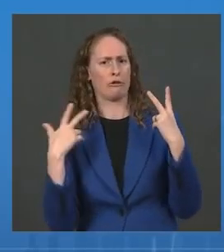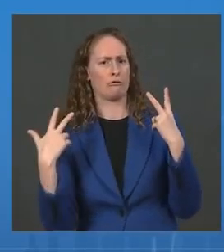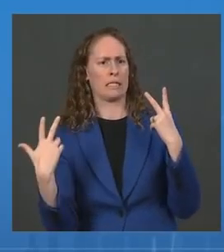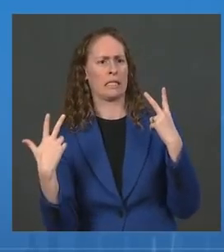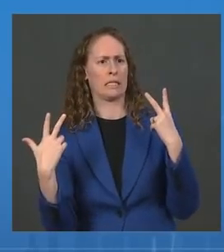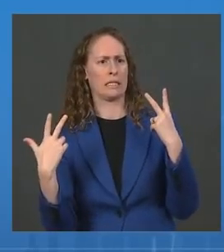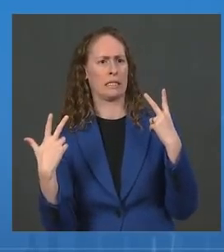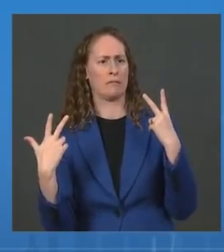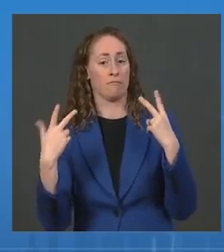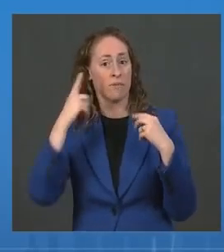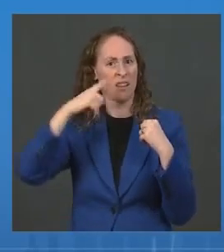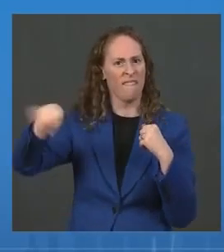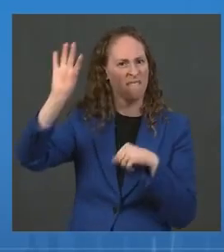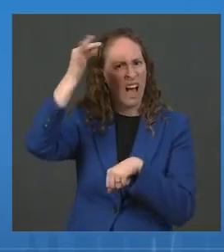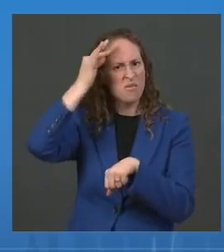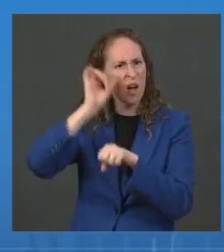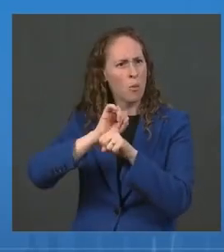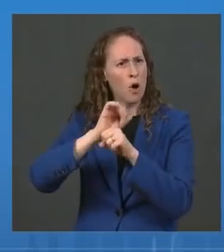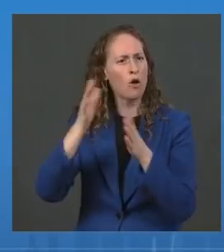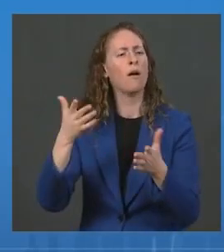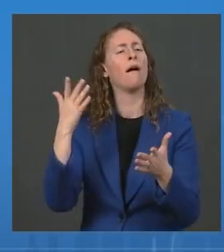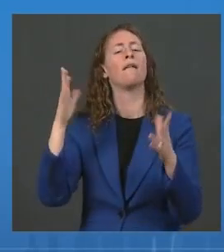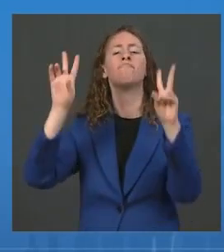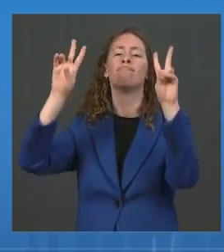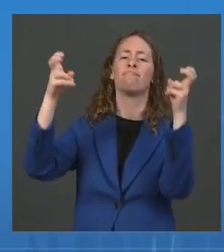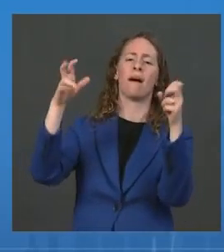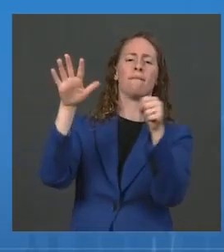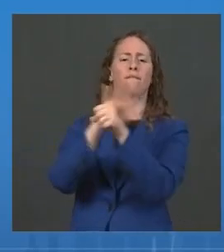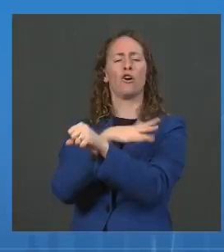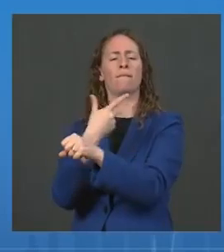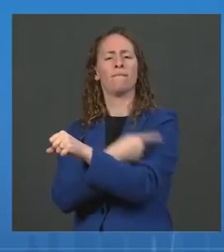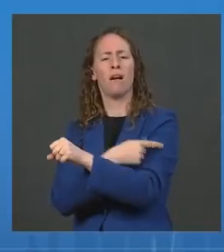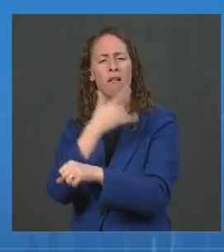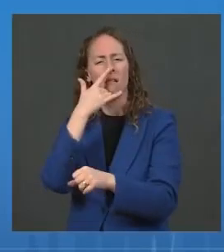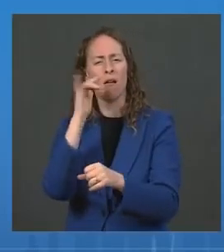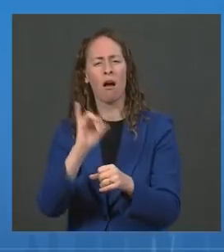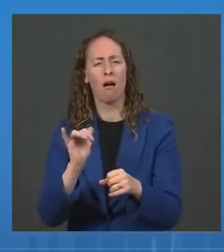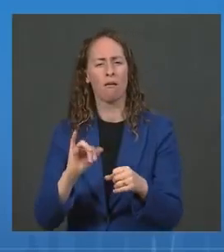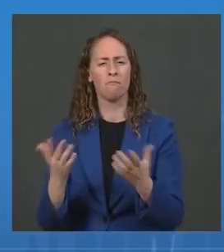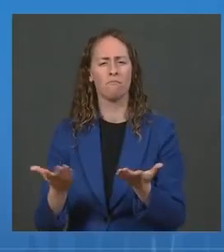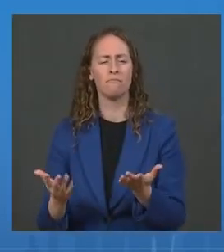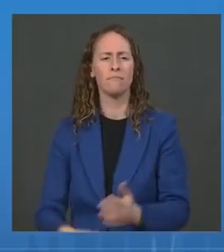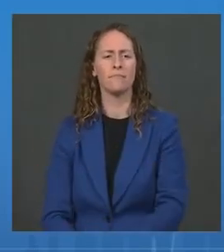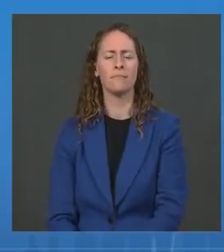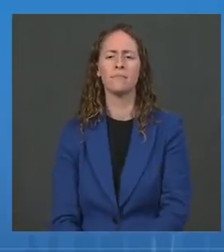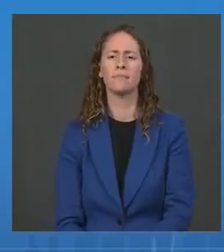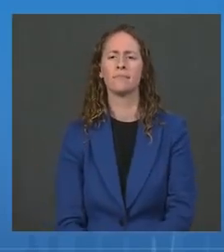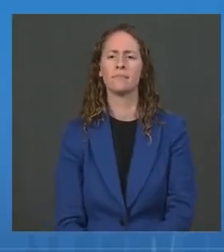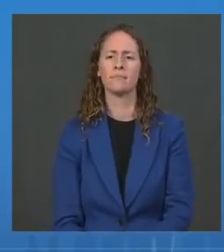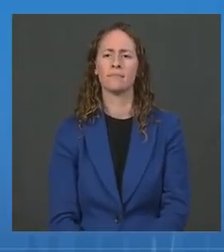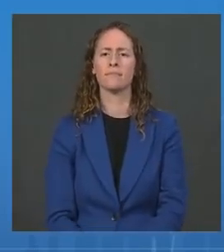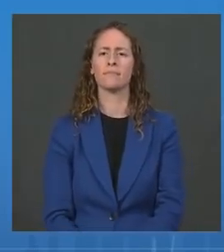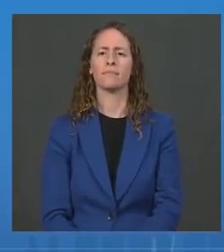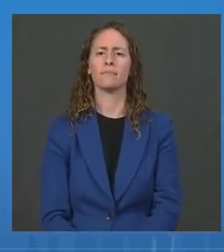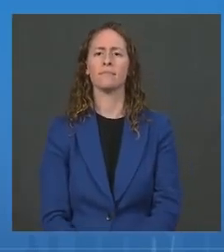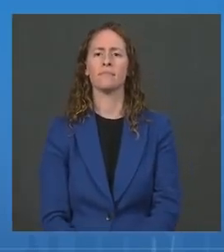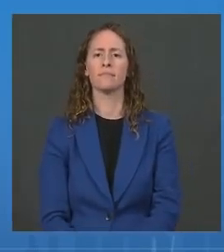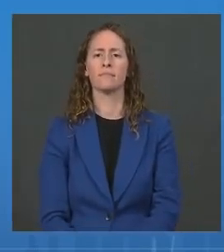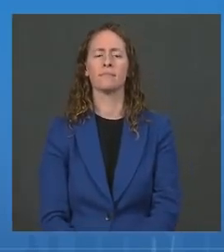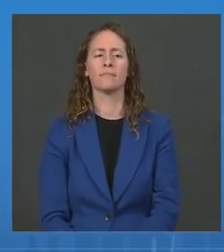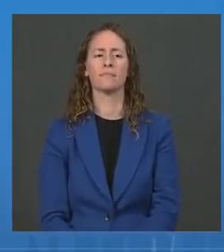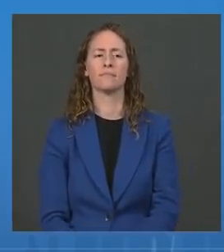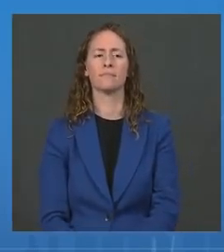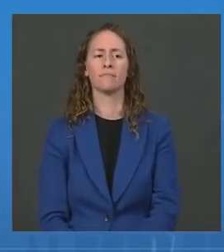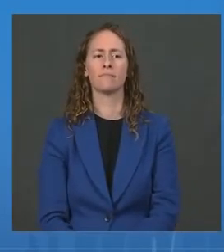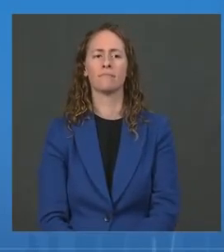and contractors in particular for whom the 75-day clock starts ticking as of yesterday? Dr. Walensky.